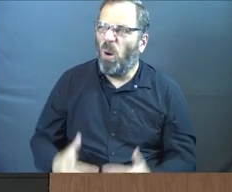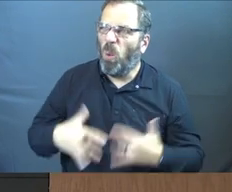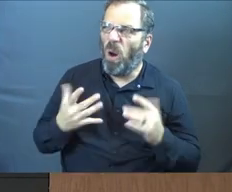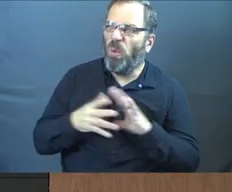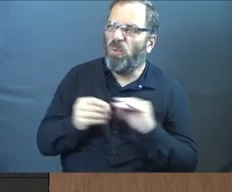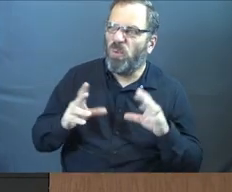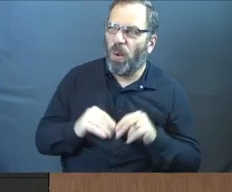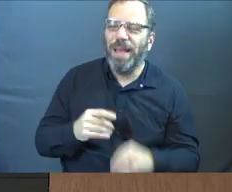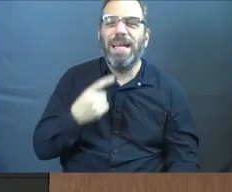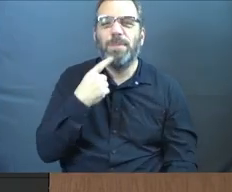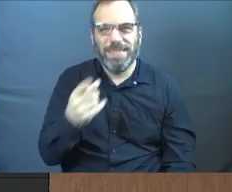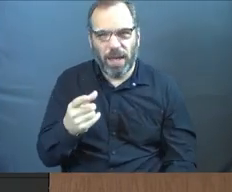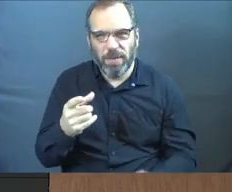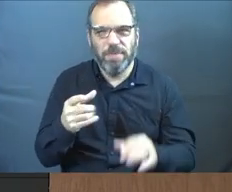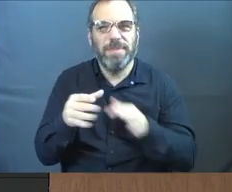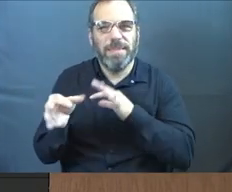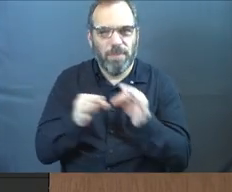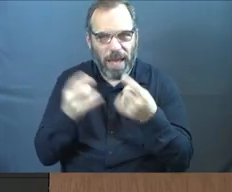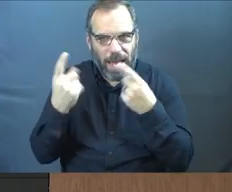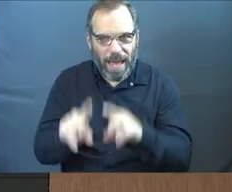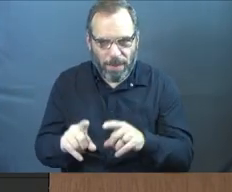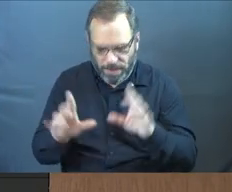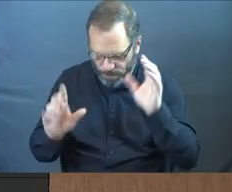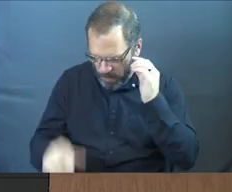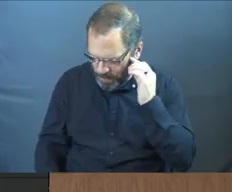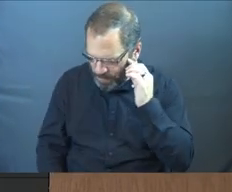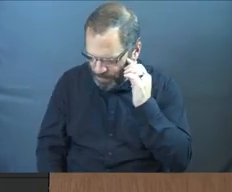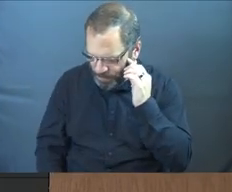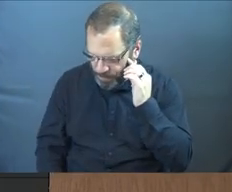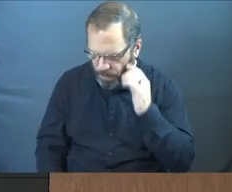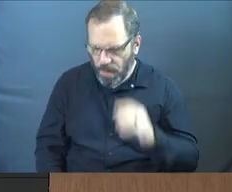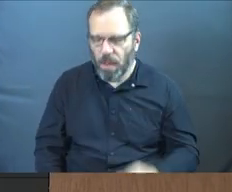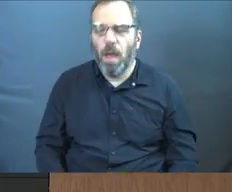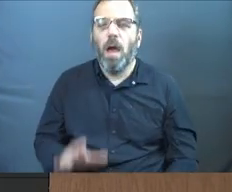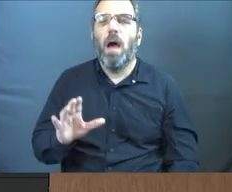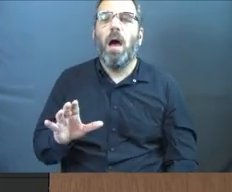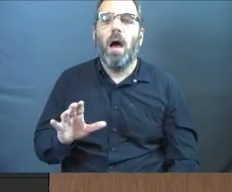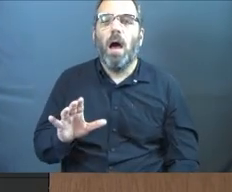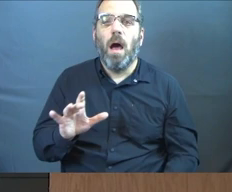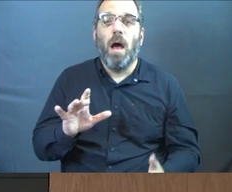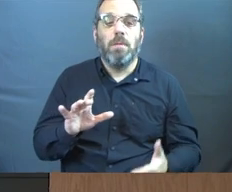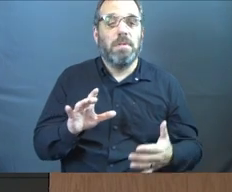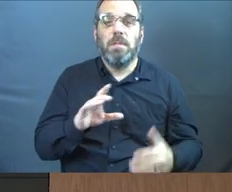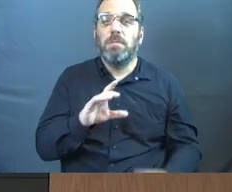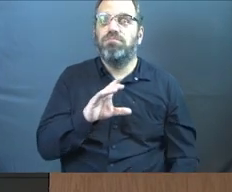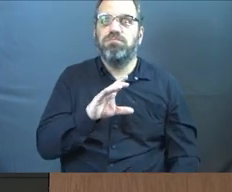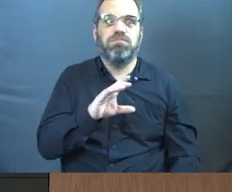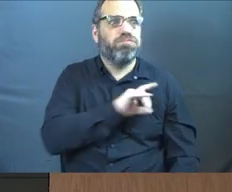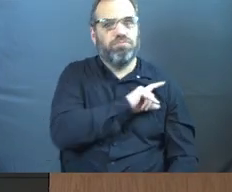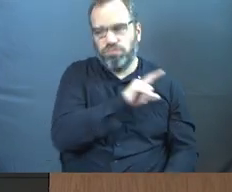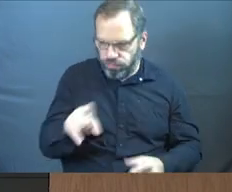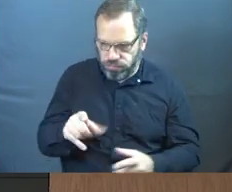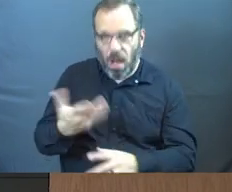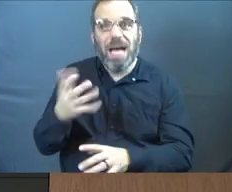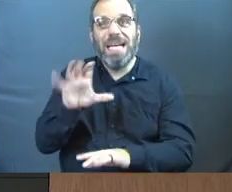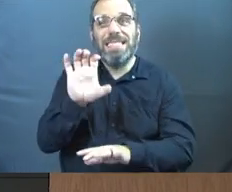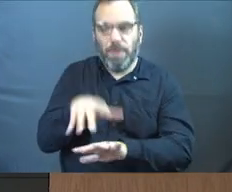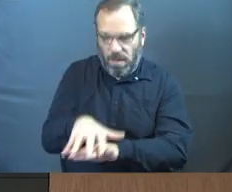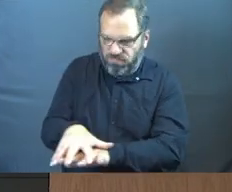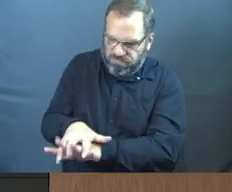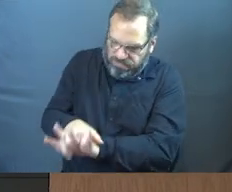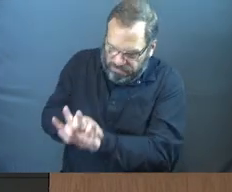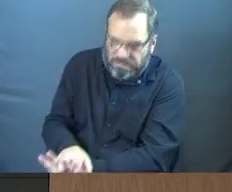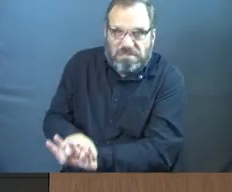about this story, I'll just give you some more detail on what happened next. His medical professionals went and they went to give him CPR.